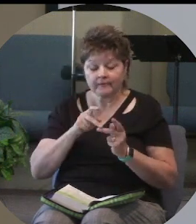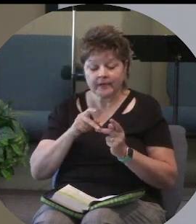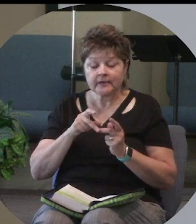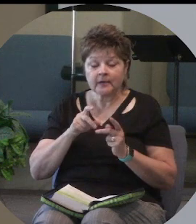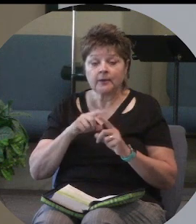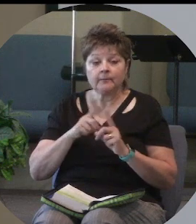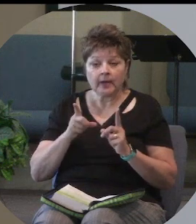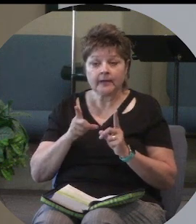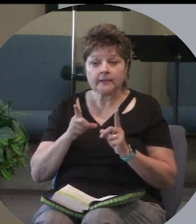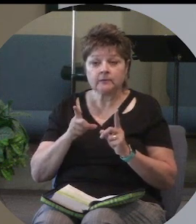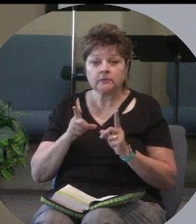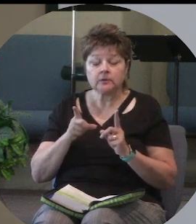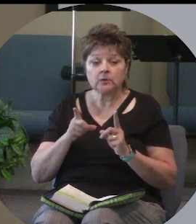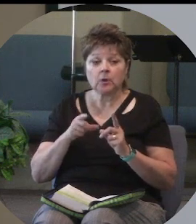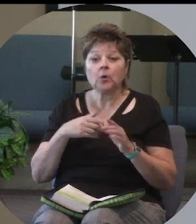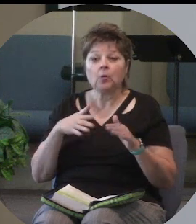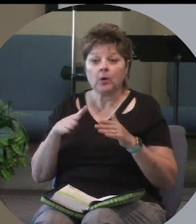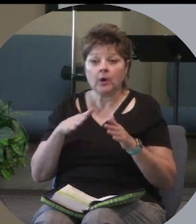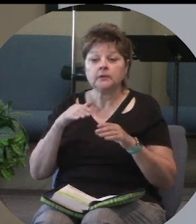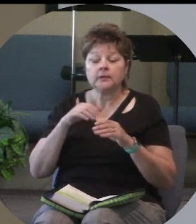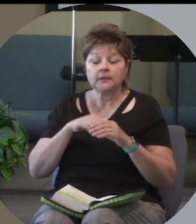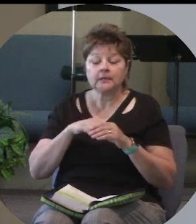walked in the will of God.